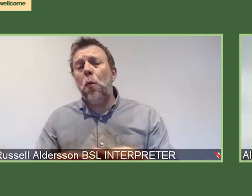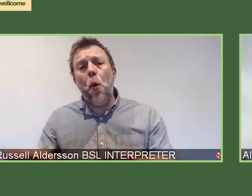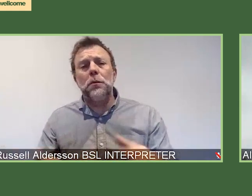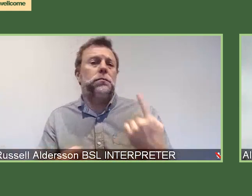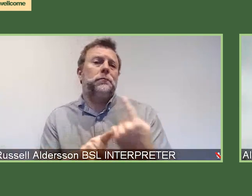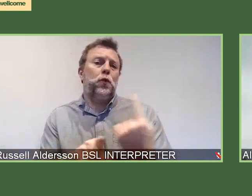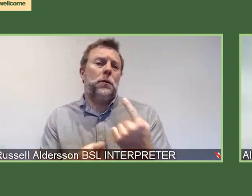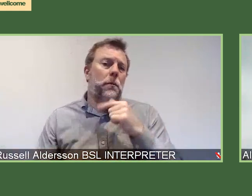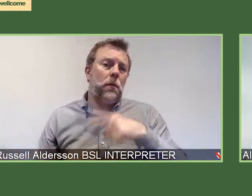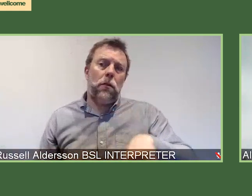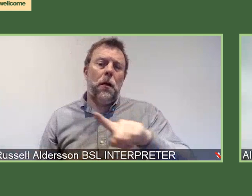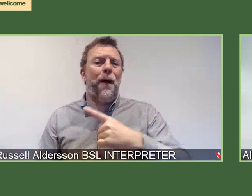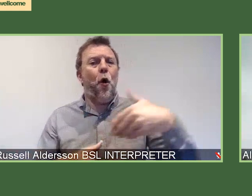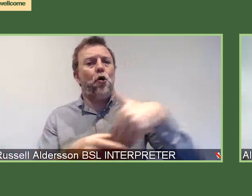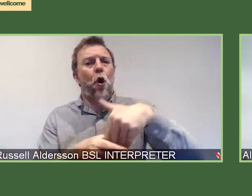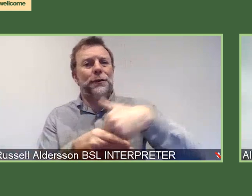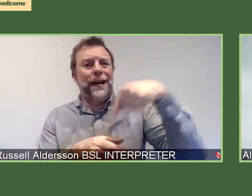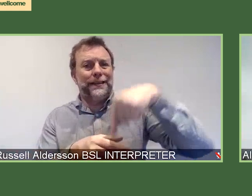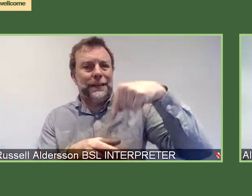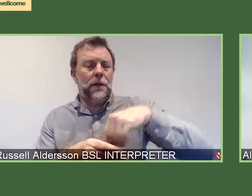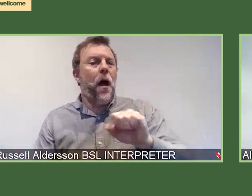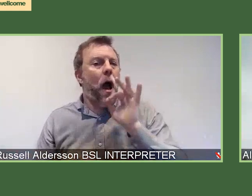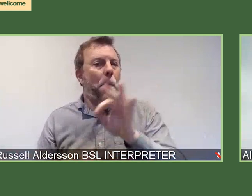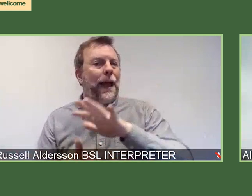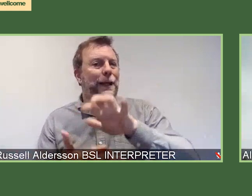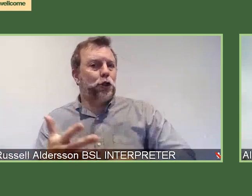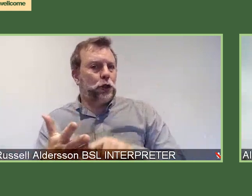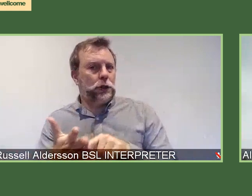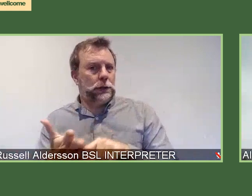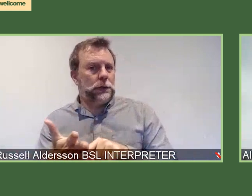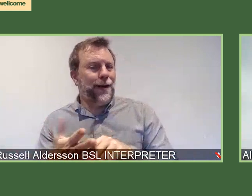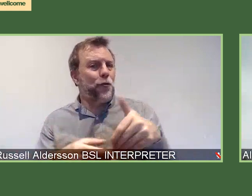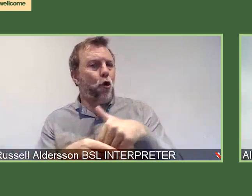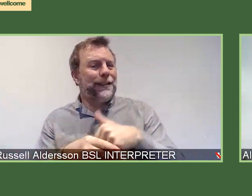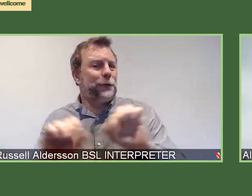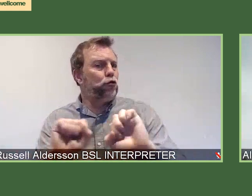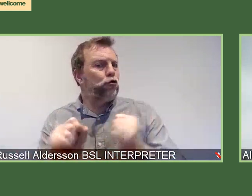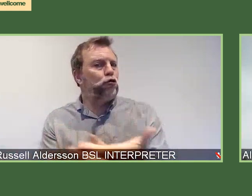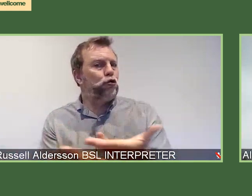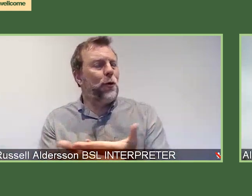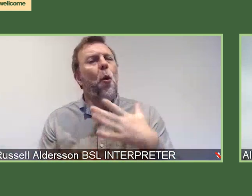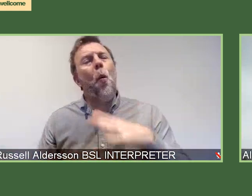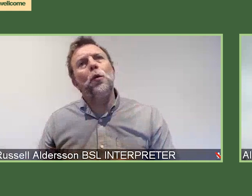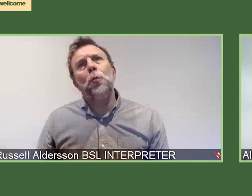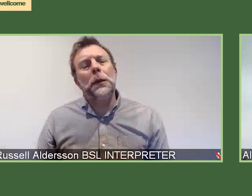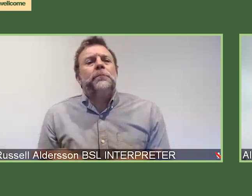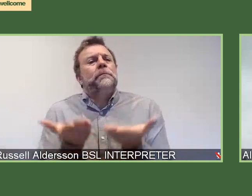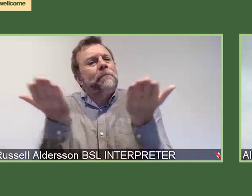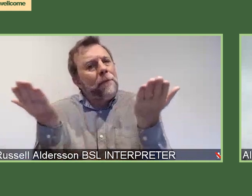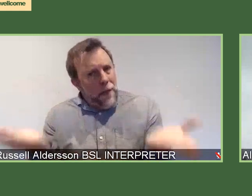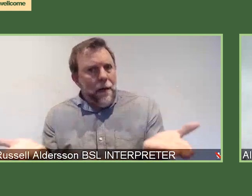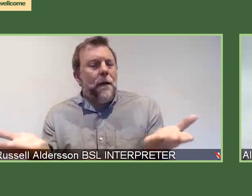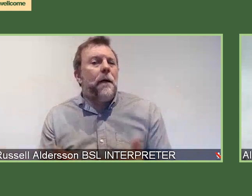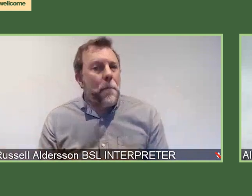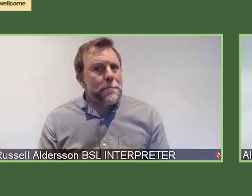people about the content of their applications, actually. We want to be very equitable